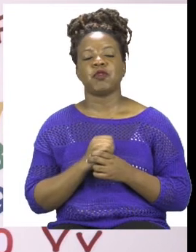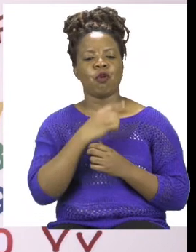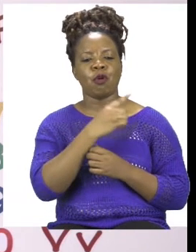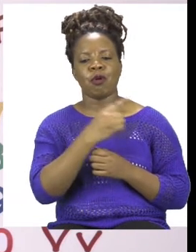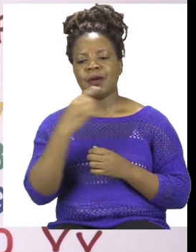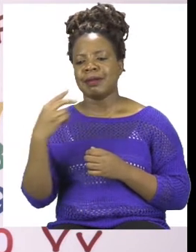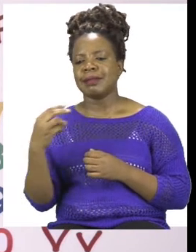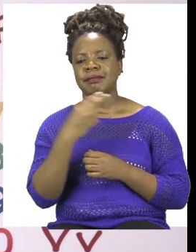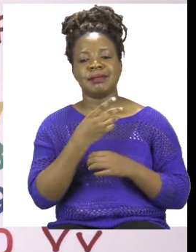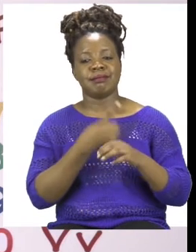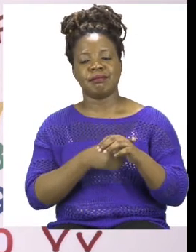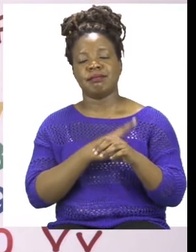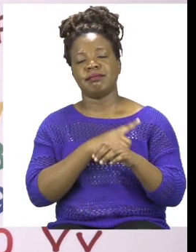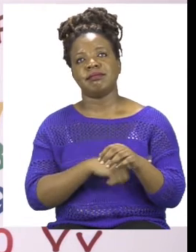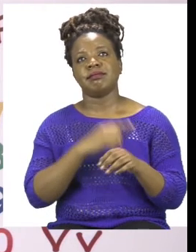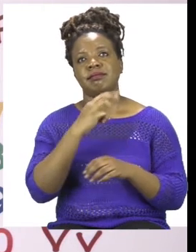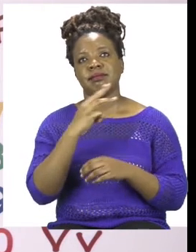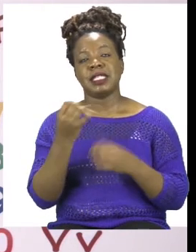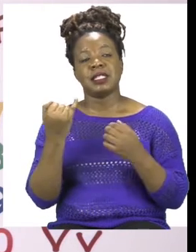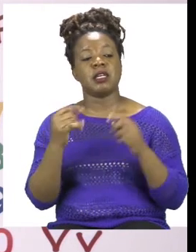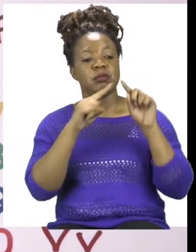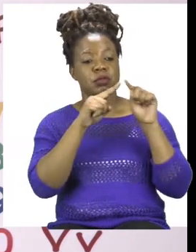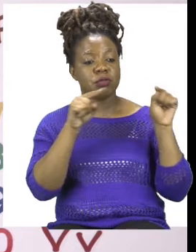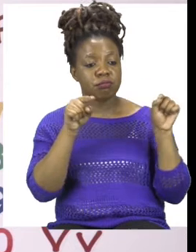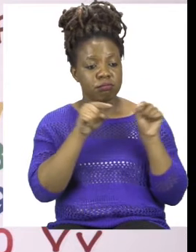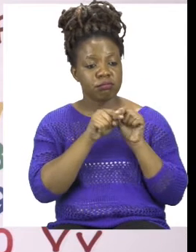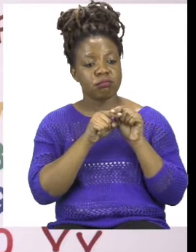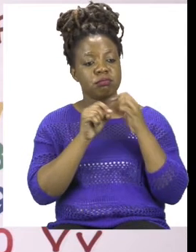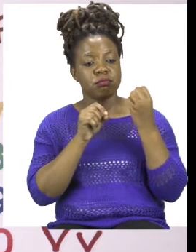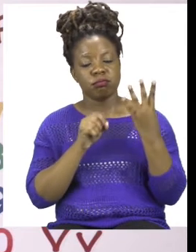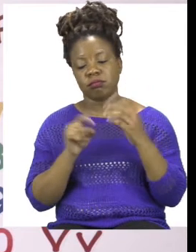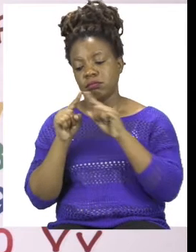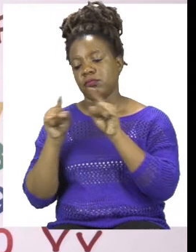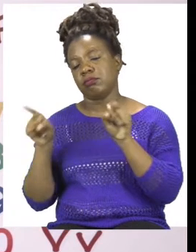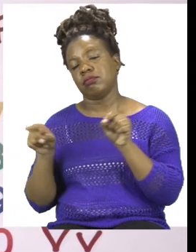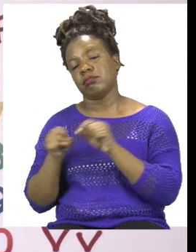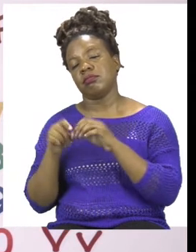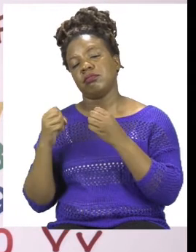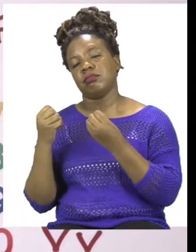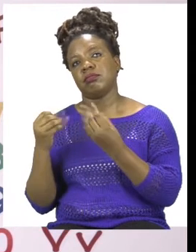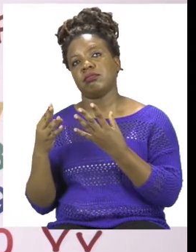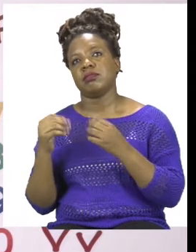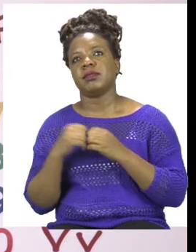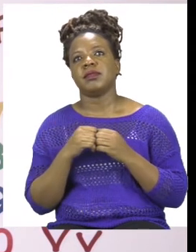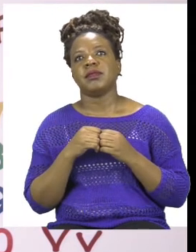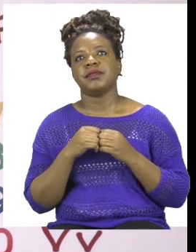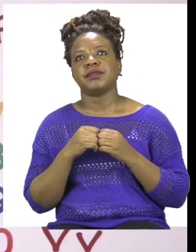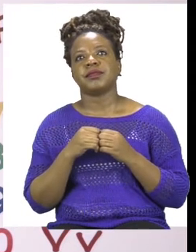we have reached 30 and our job is to make sure that we count in each box how many we actually have. So let's start